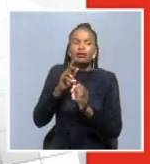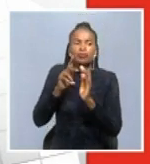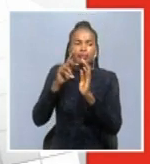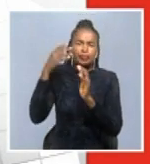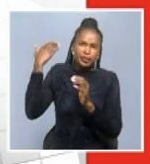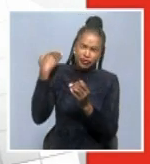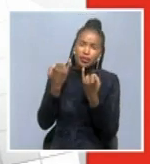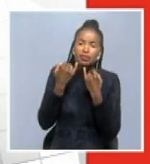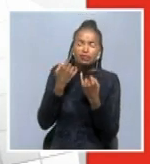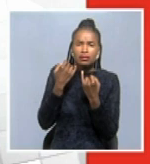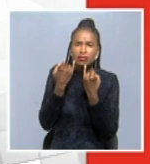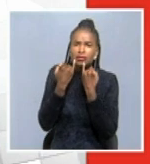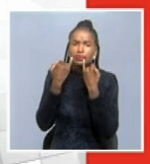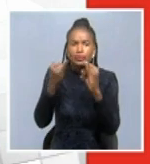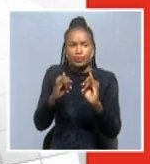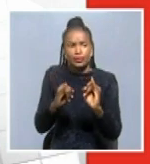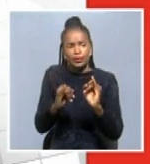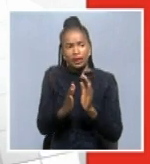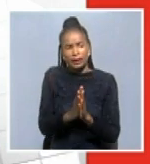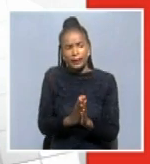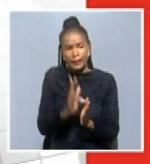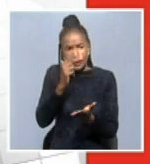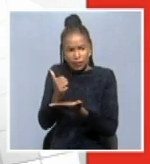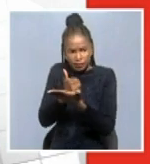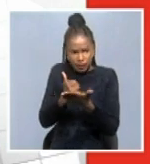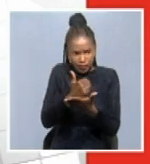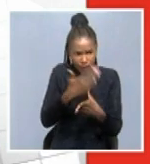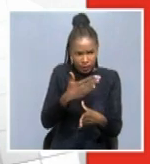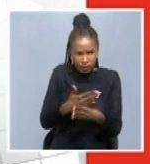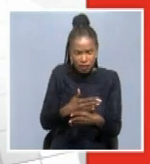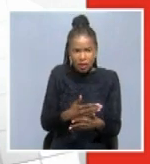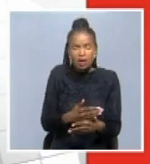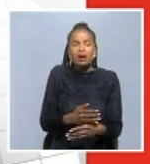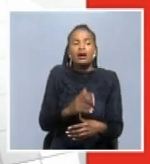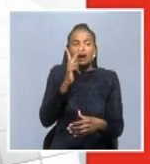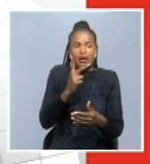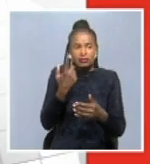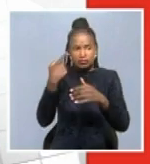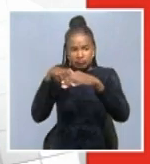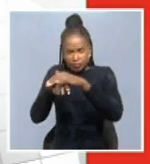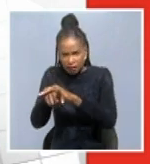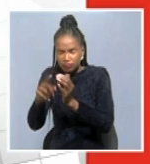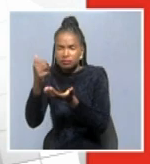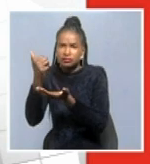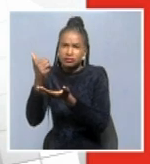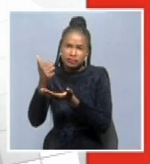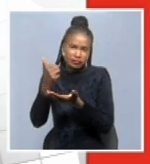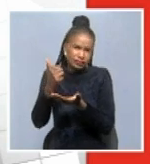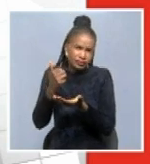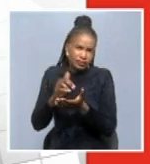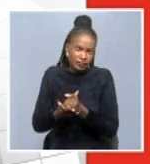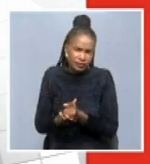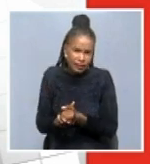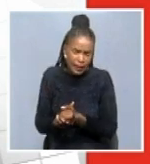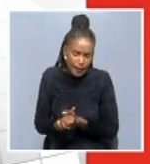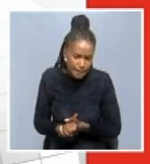at, at, the hospital. And I think it was addressed because they went to check and, um, but it was not,